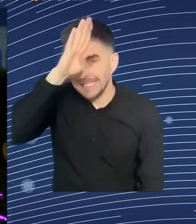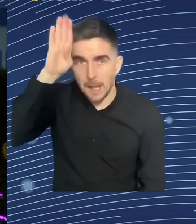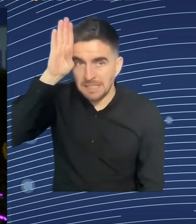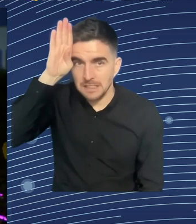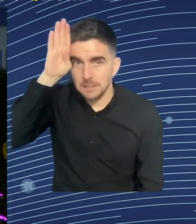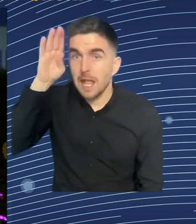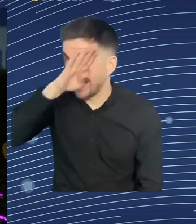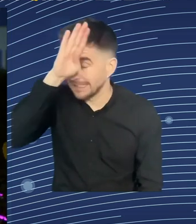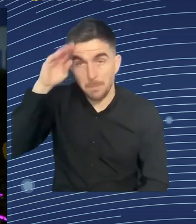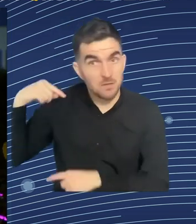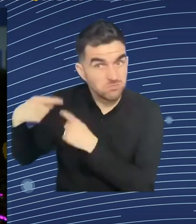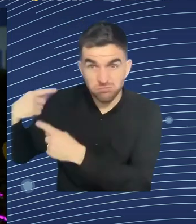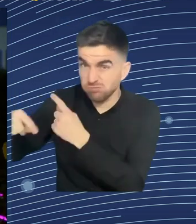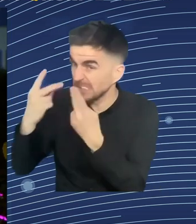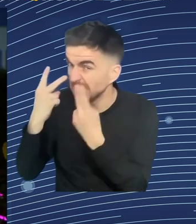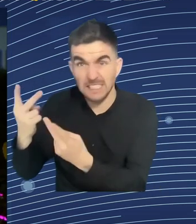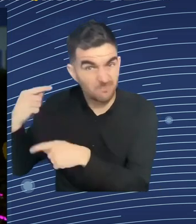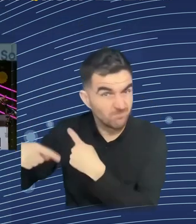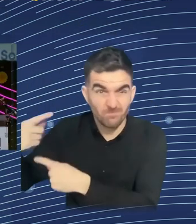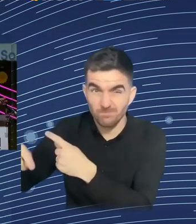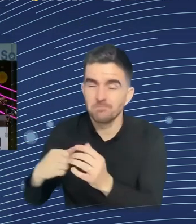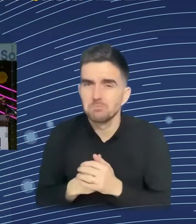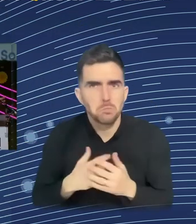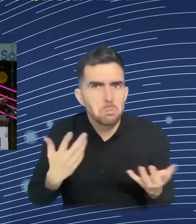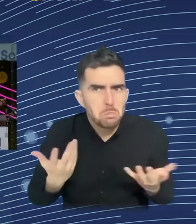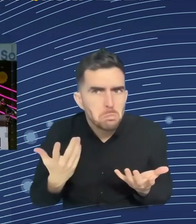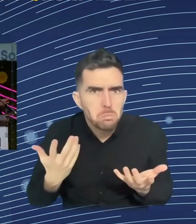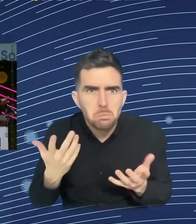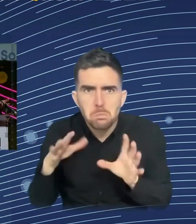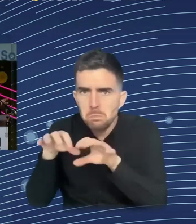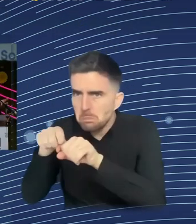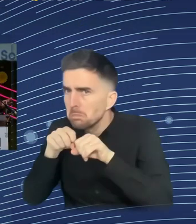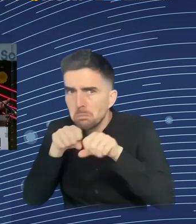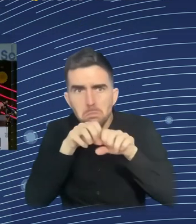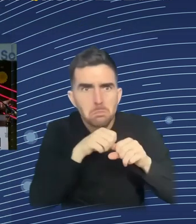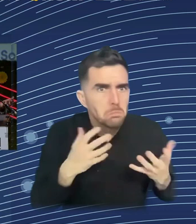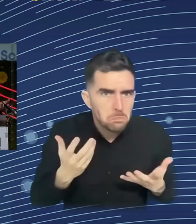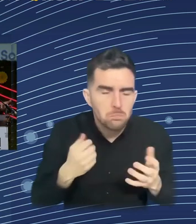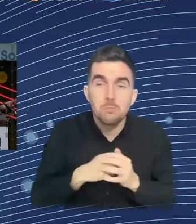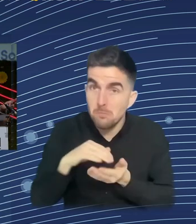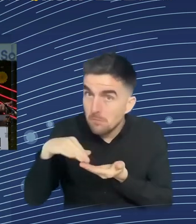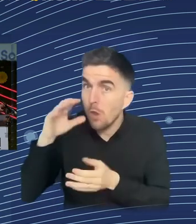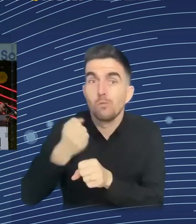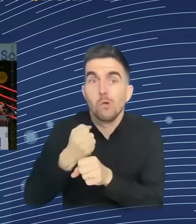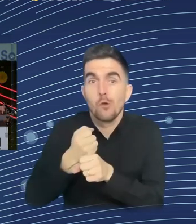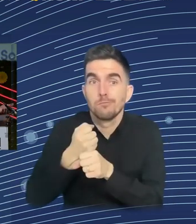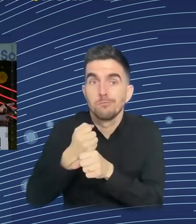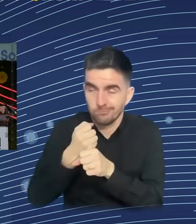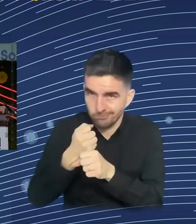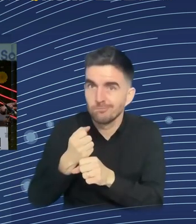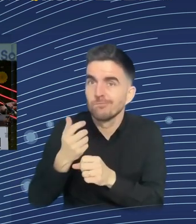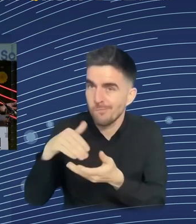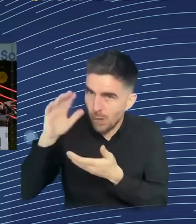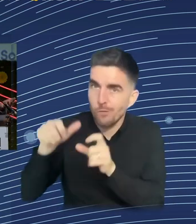What happened? Well, new jobs were created, and those people were taken in. Computers didn't cause unemployment. They didn't cause the loss of